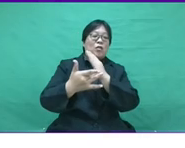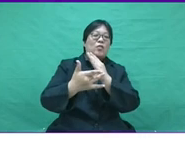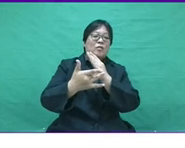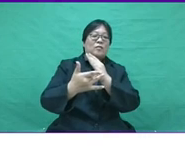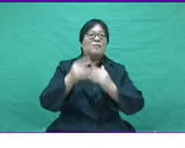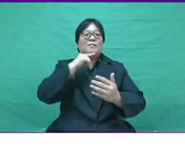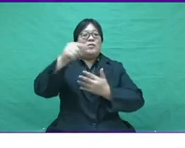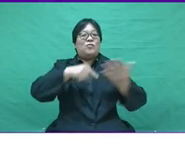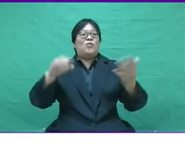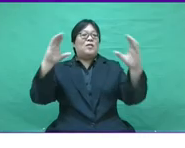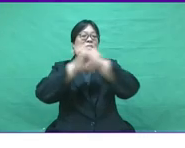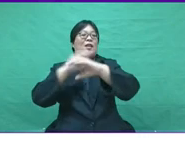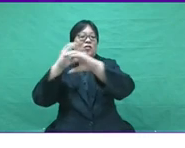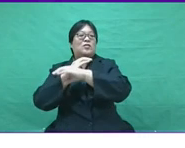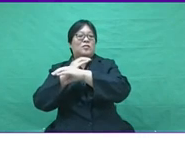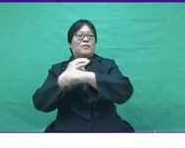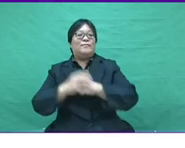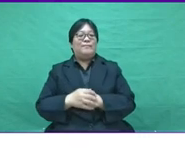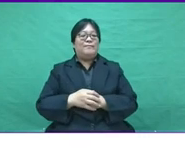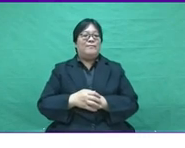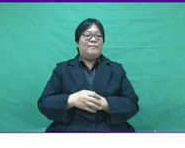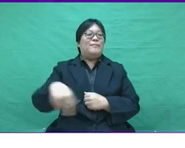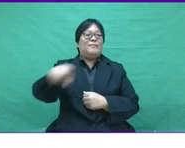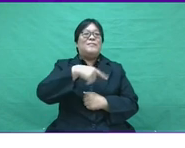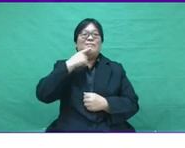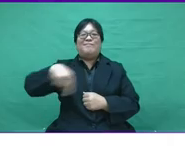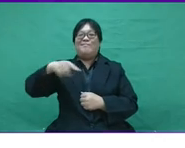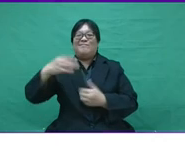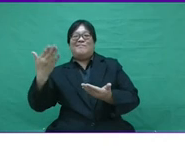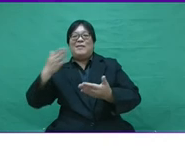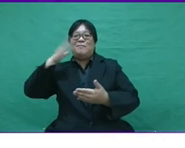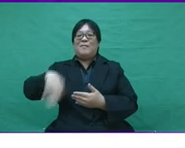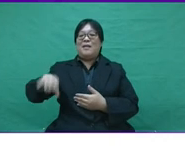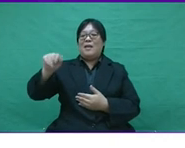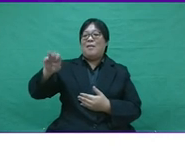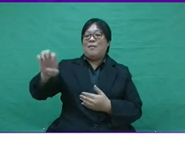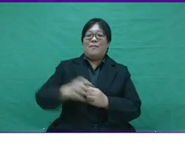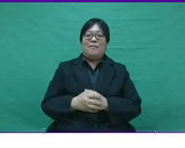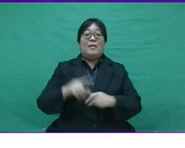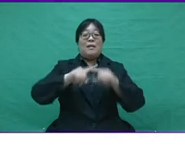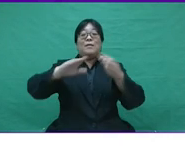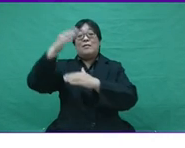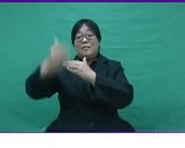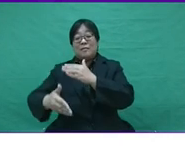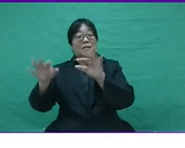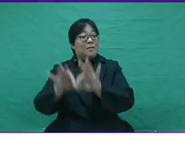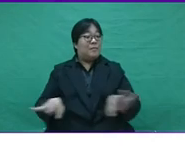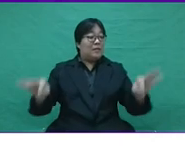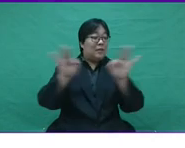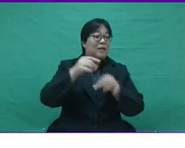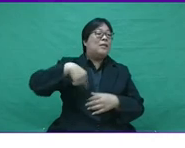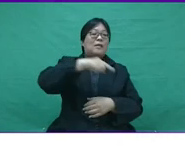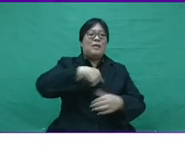funding for advanced technology amounts the challenge to hold by back SME.